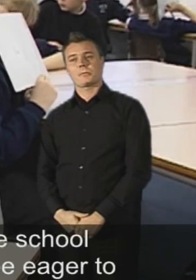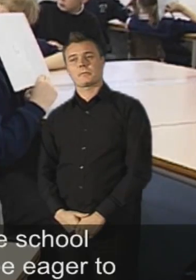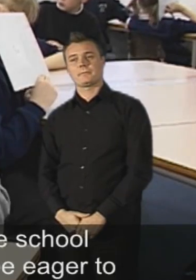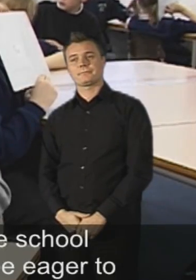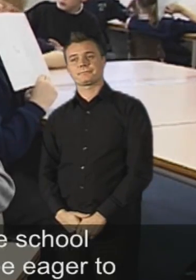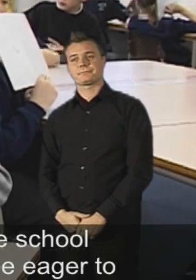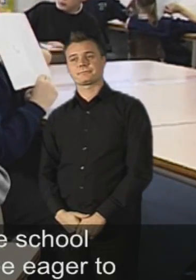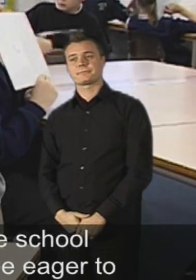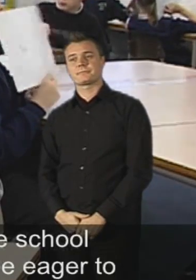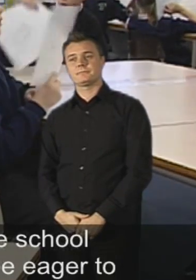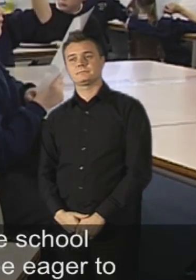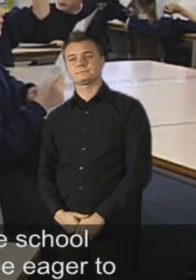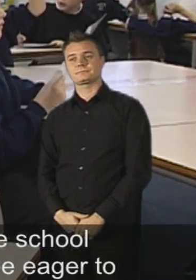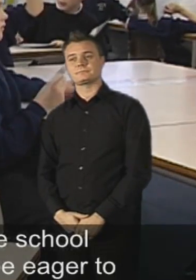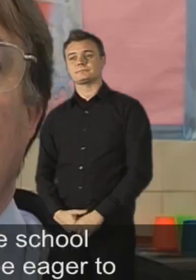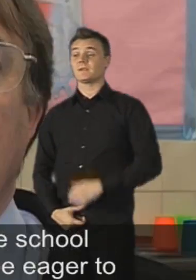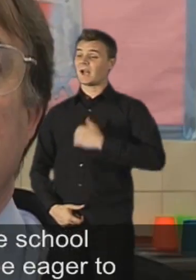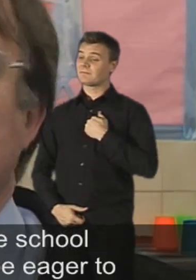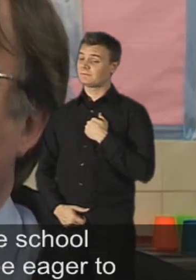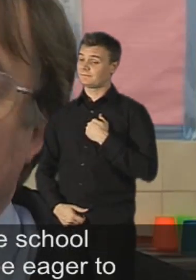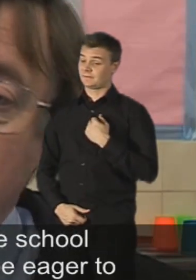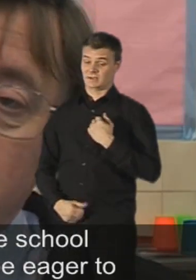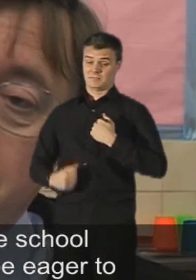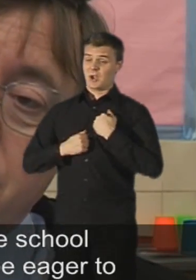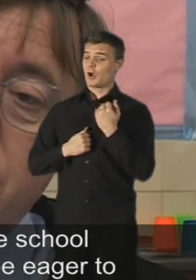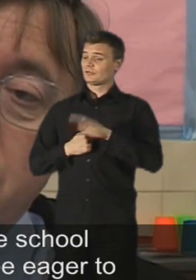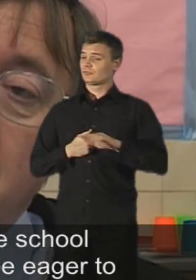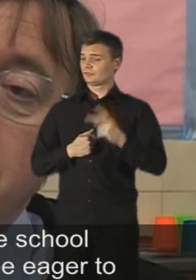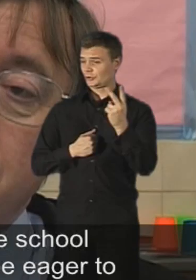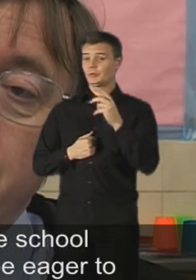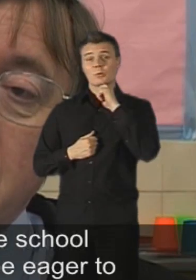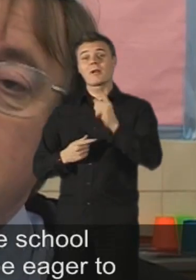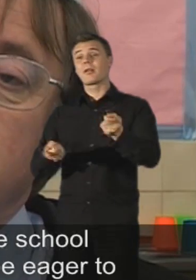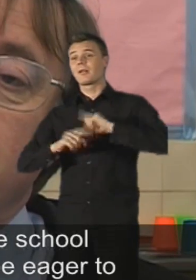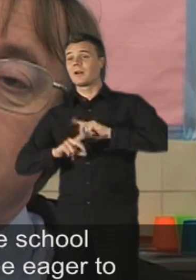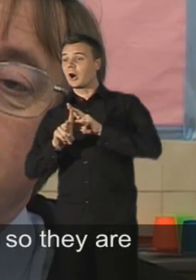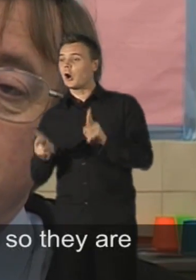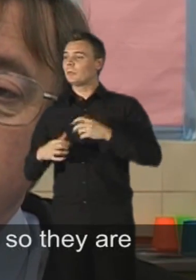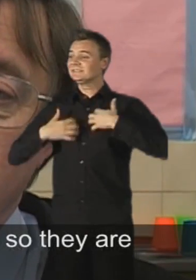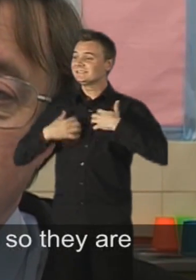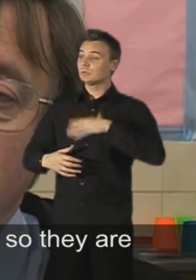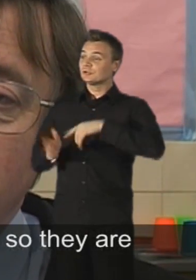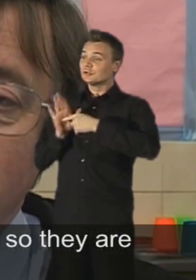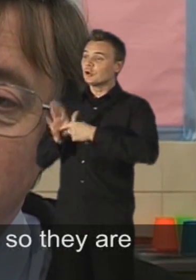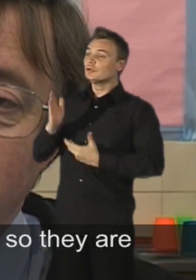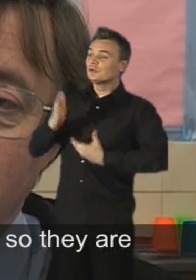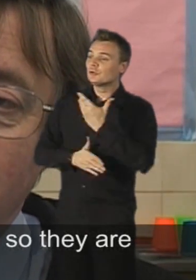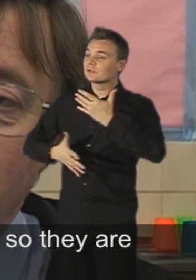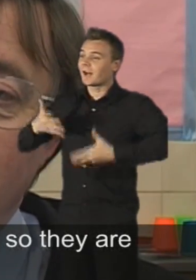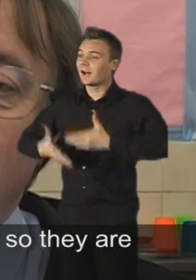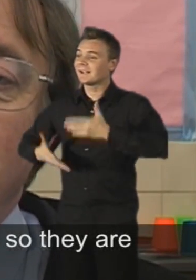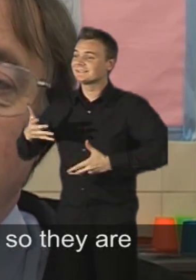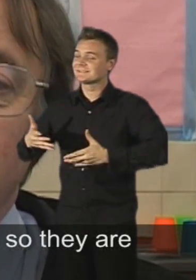I've got two children of my own in the school and I mean they'll come home and be eager to show us what signs they've